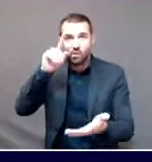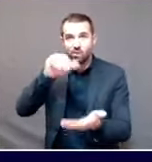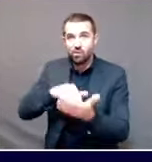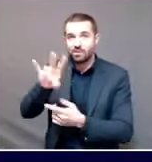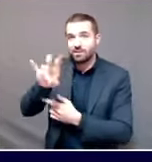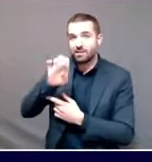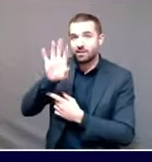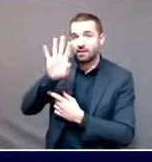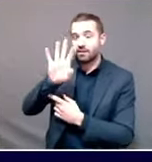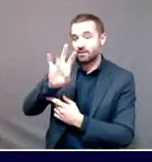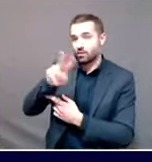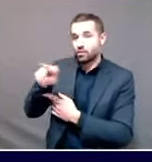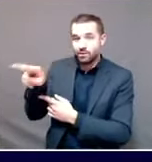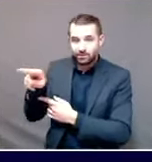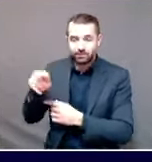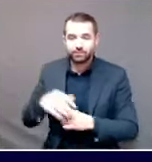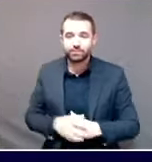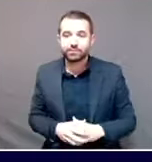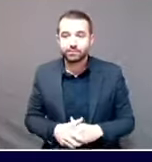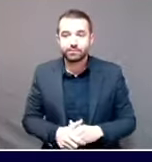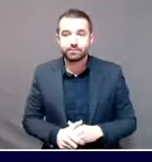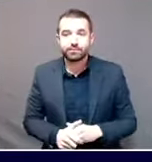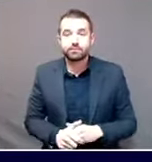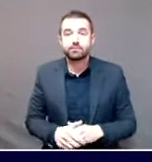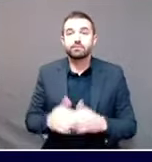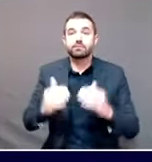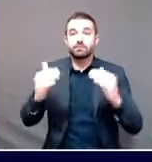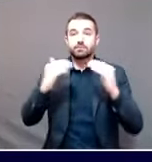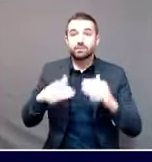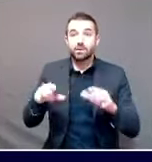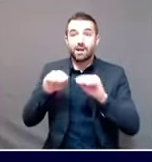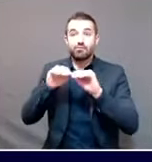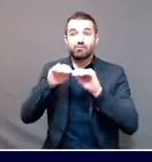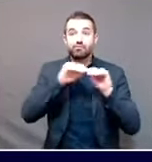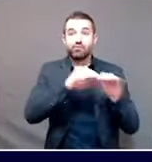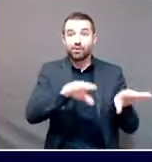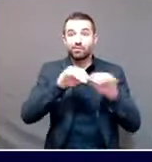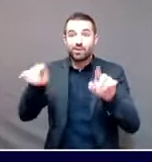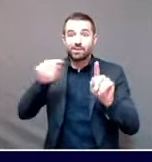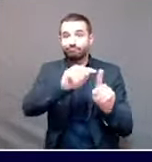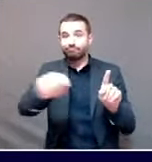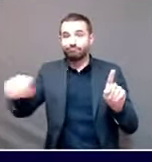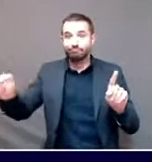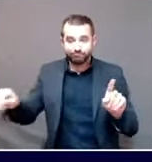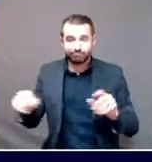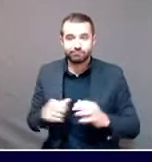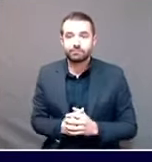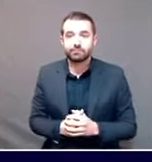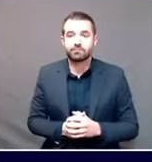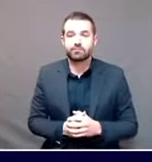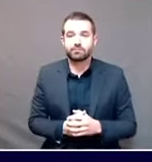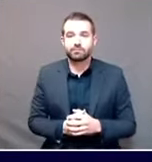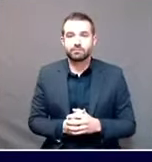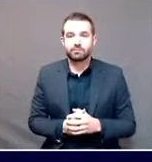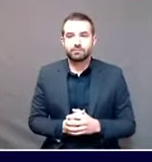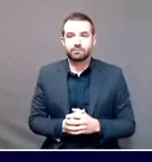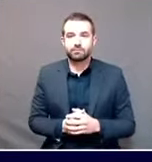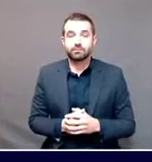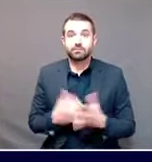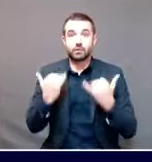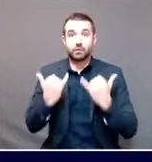Turning now to outbreaks that Maine CDC has recently opened. Just today,